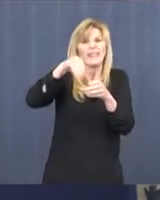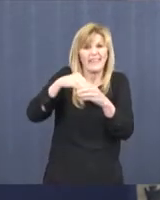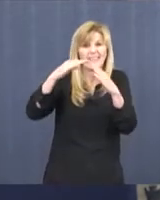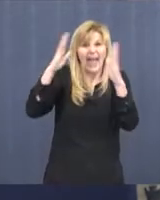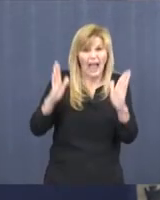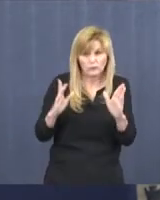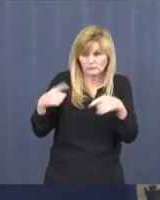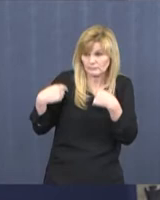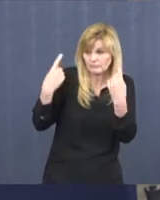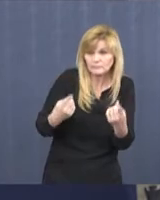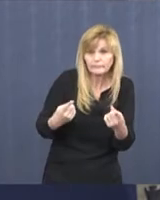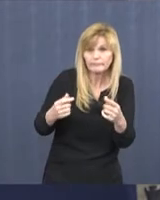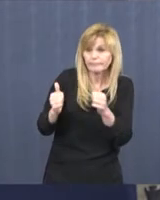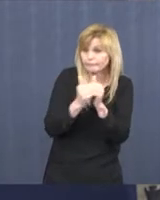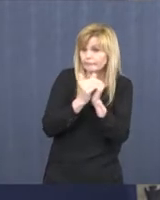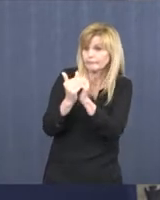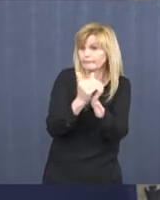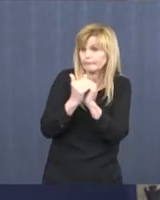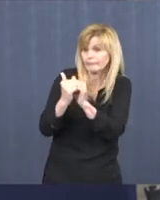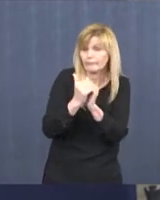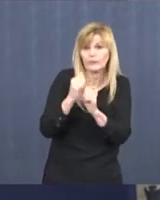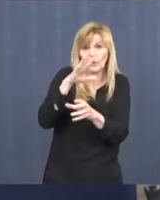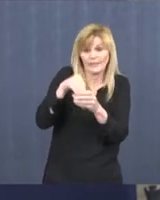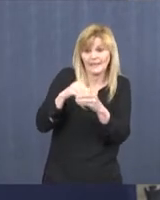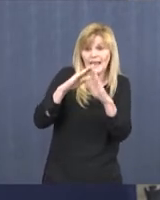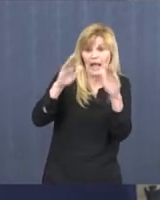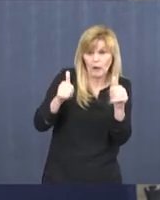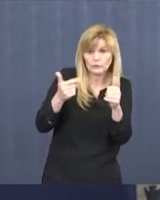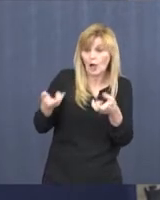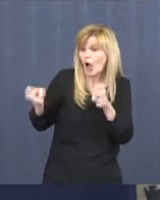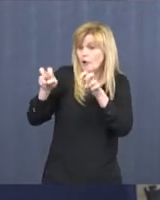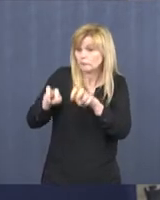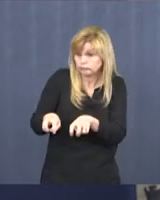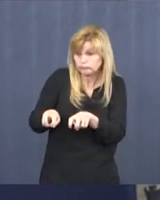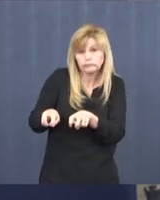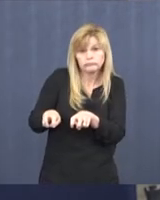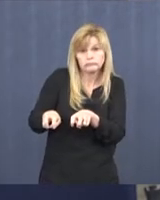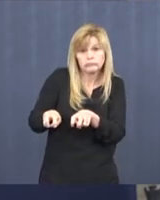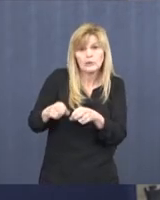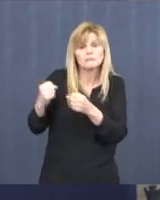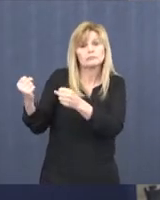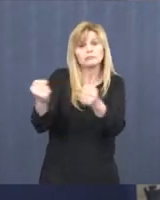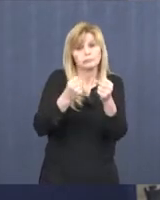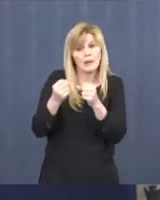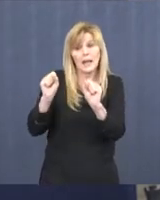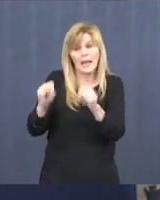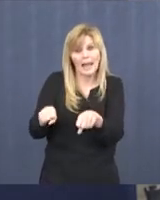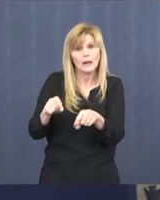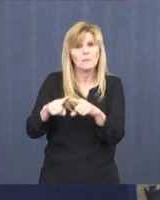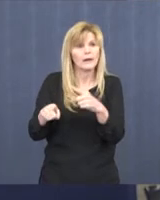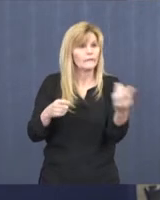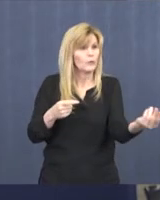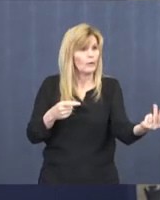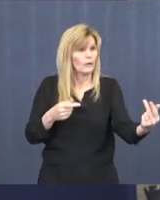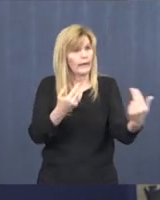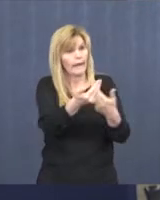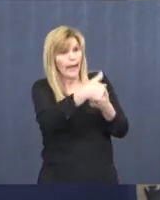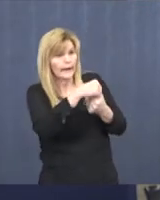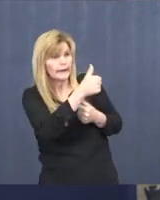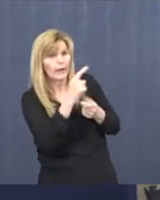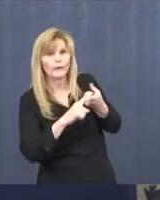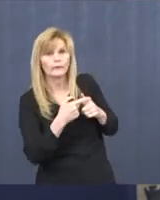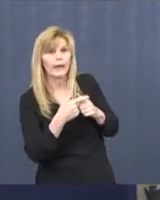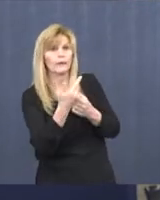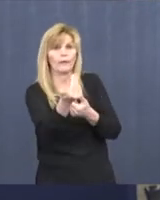over the last several weeks and you're still in that little group, the problem becomes when you keep adding people to that mix and you